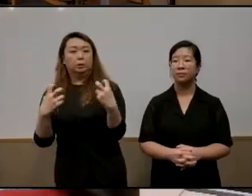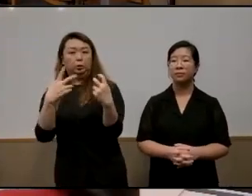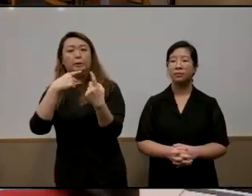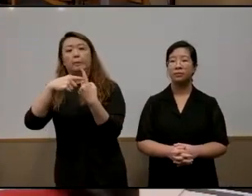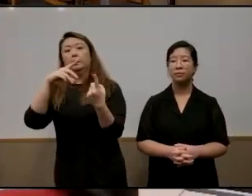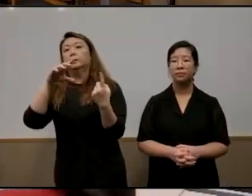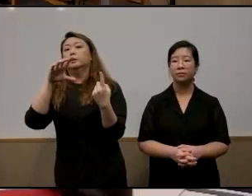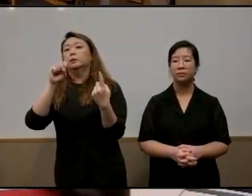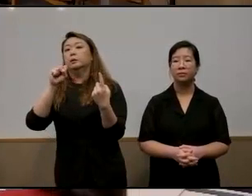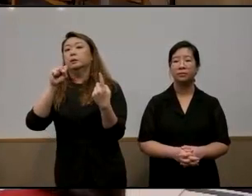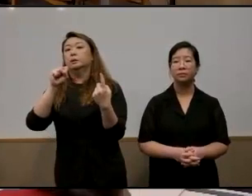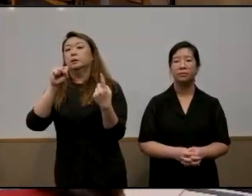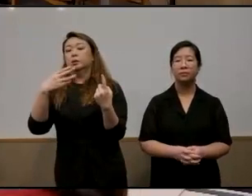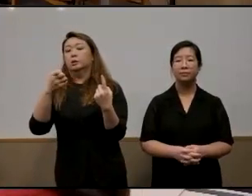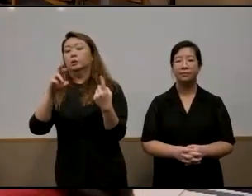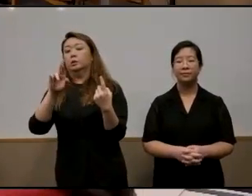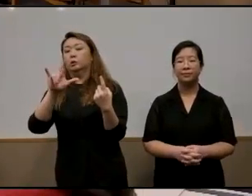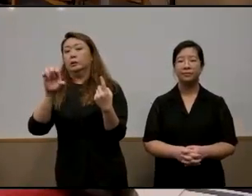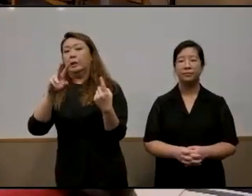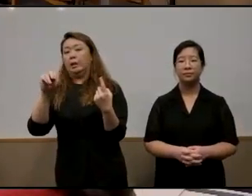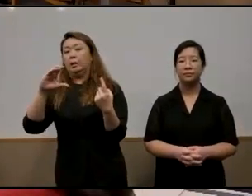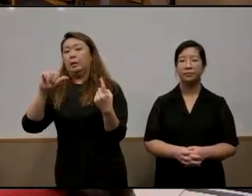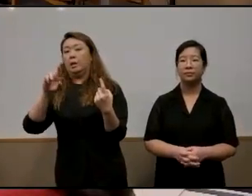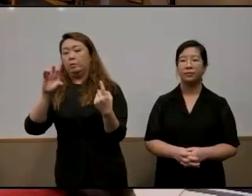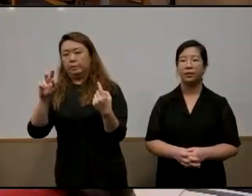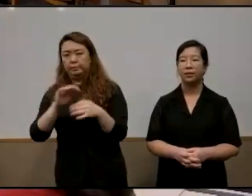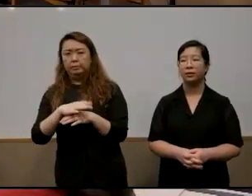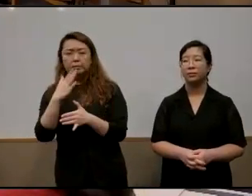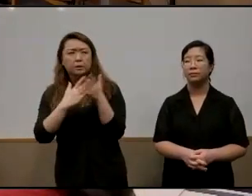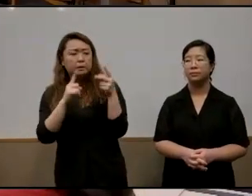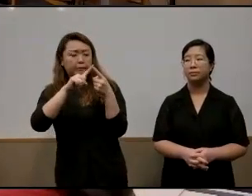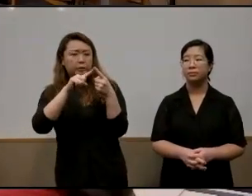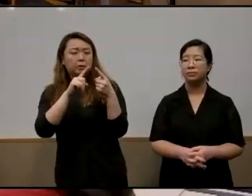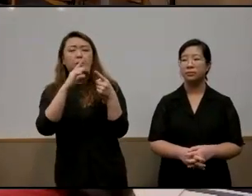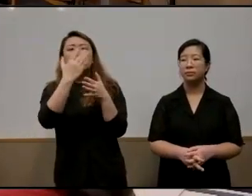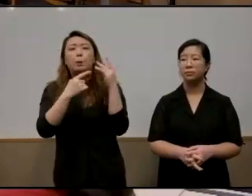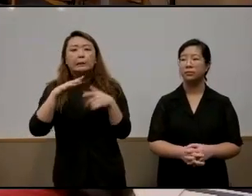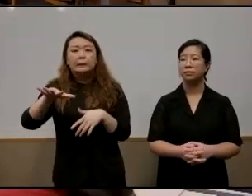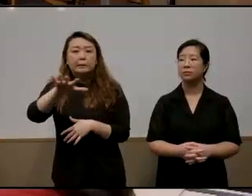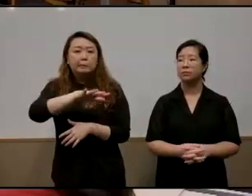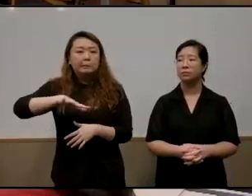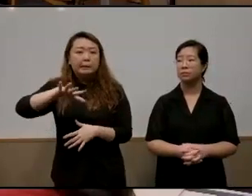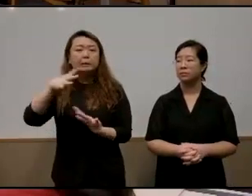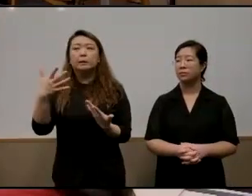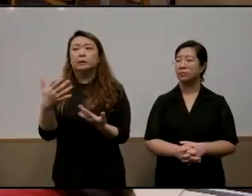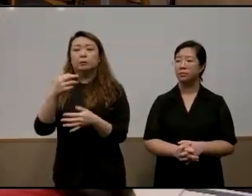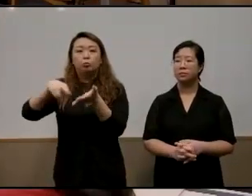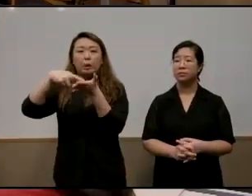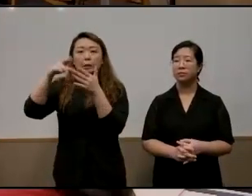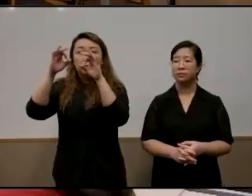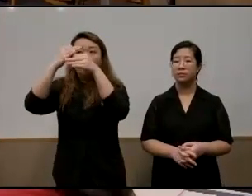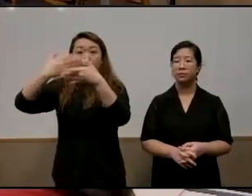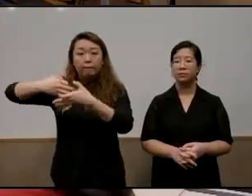shirline and erin um the first one is i think some of you talk about uh space right so rental flats you know kids